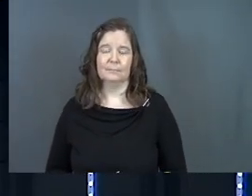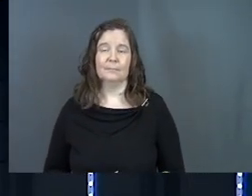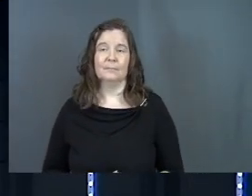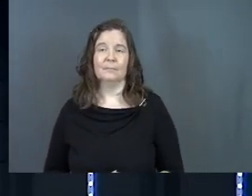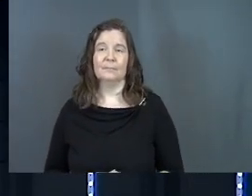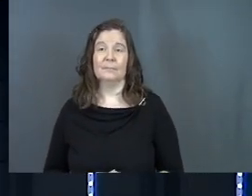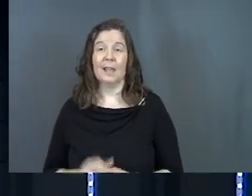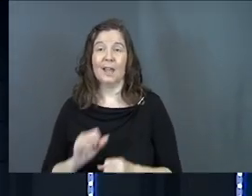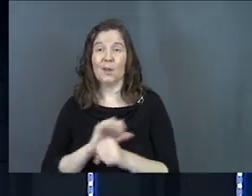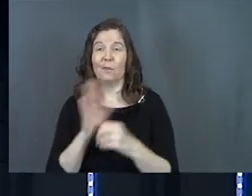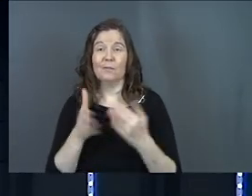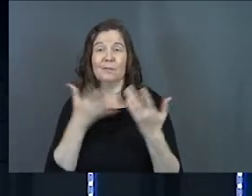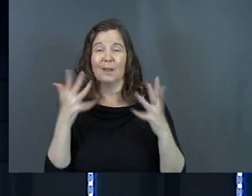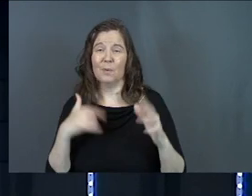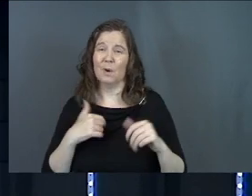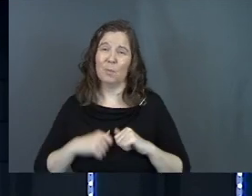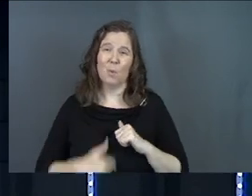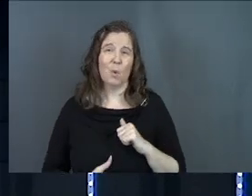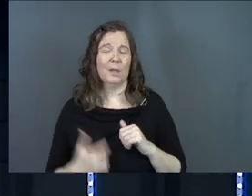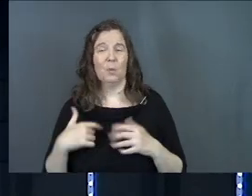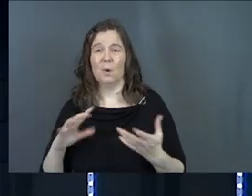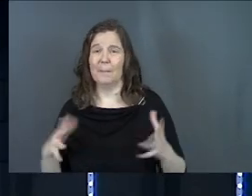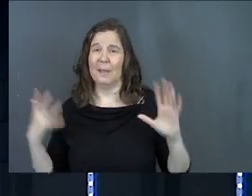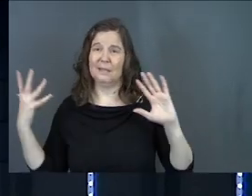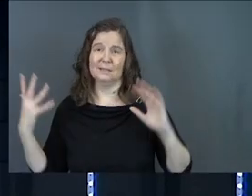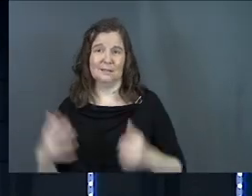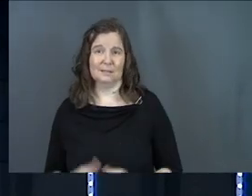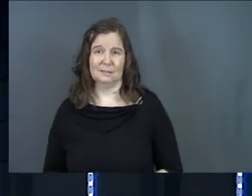And we're coming out of COVID and we're broken and we're a mess.